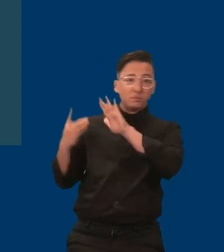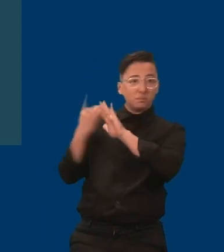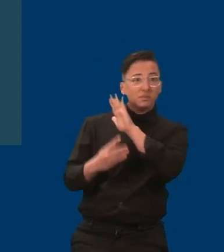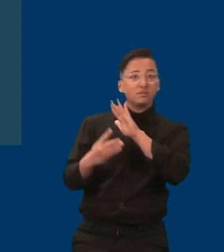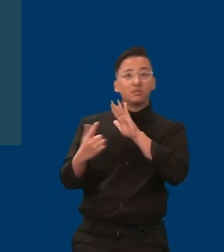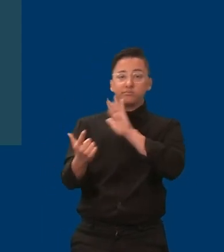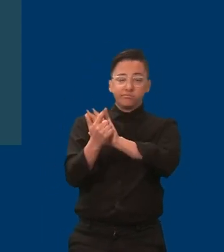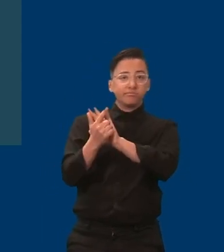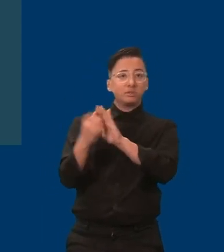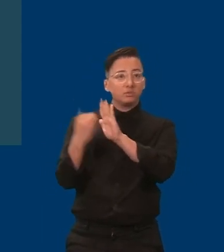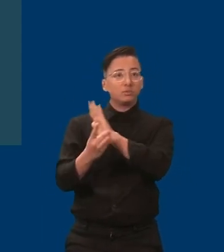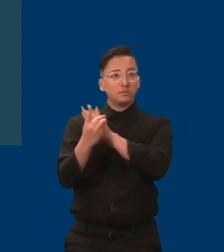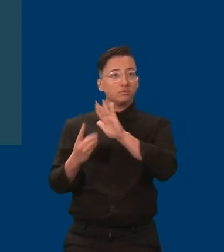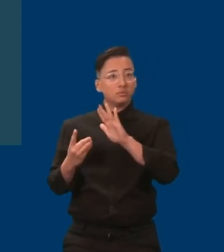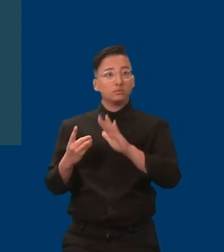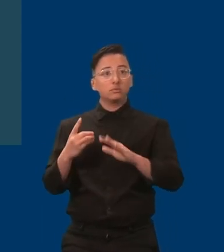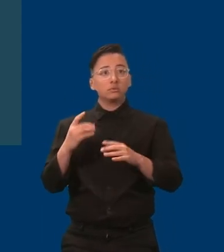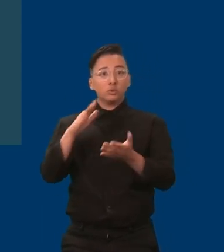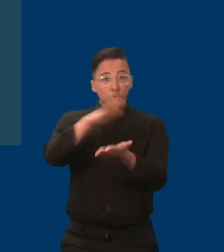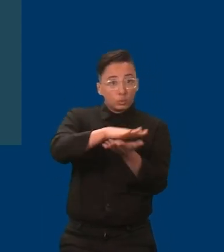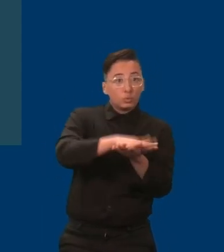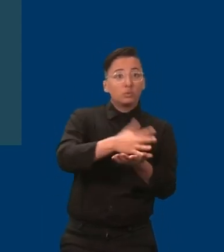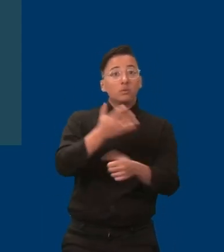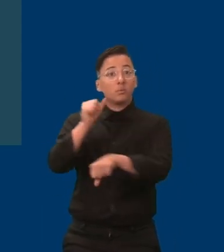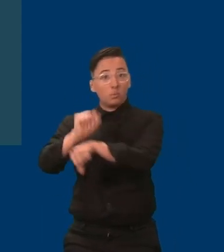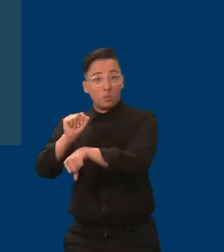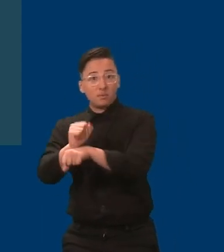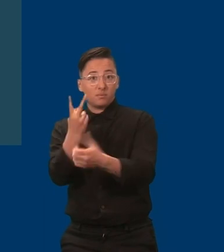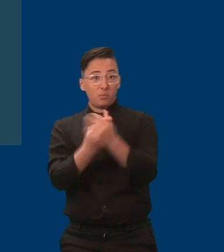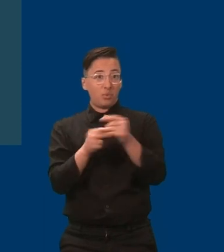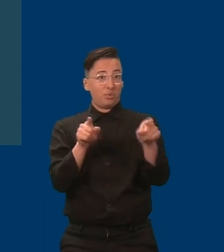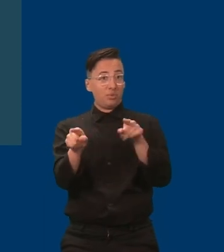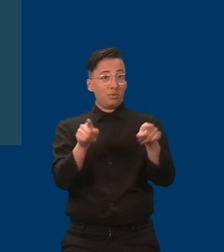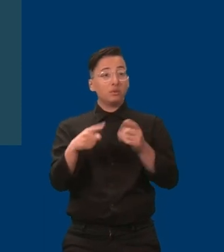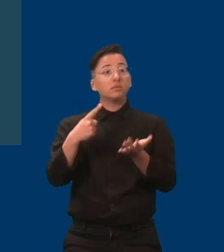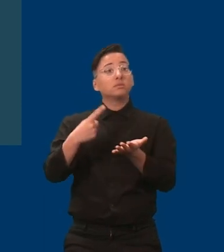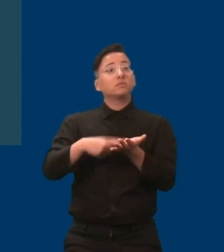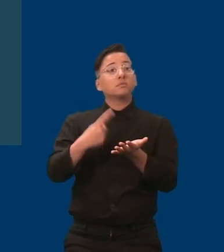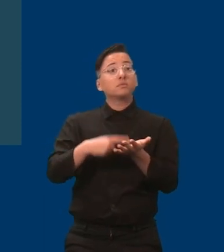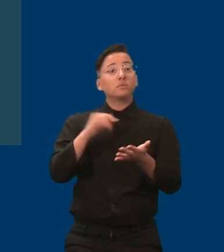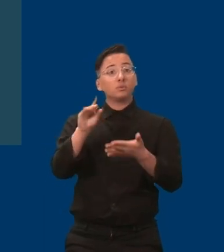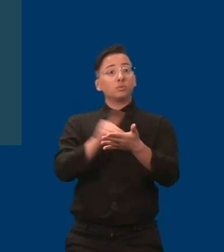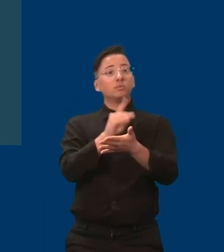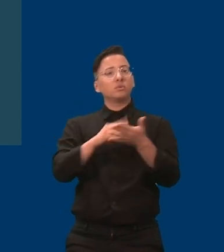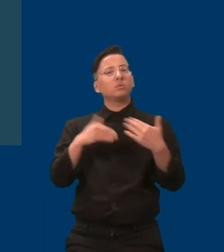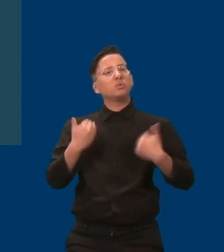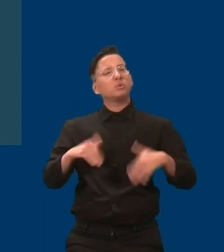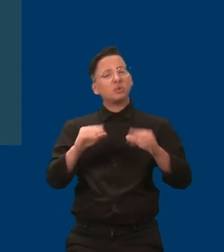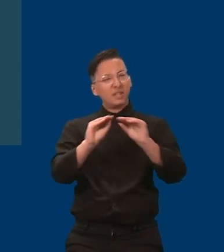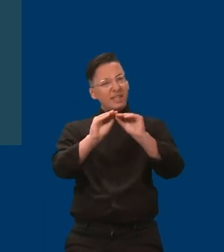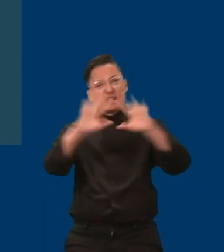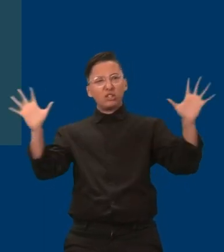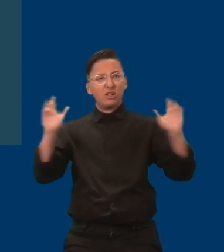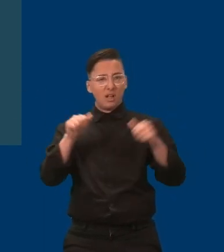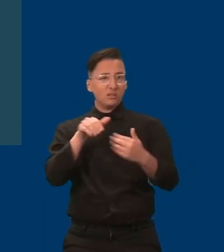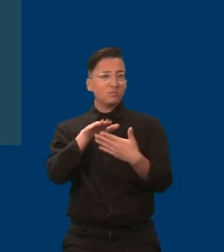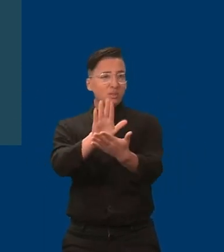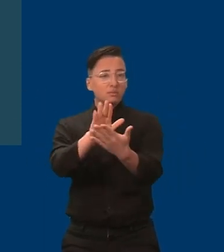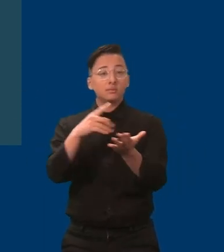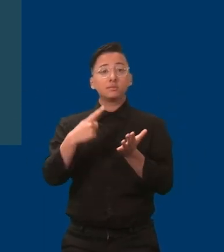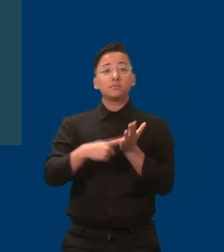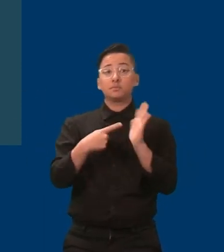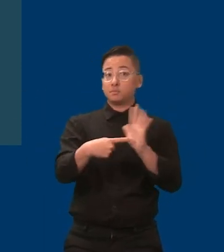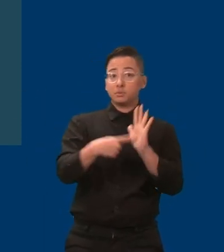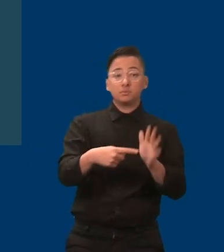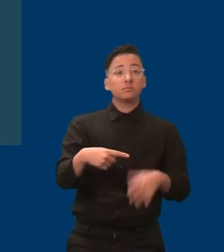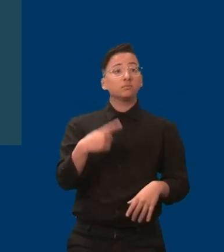environments. In some cases it has been explicit and actionable, like being told by a prospective employer